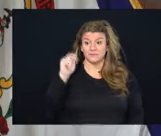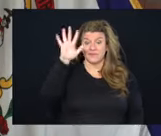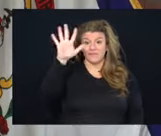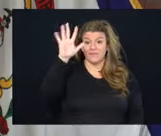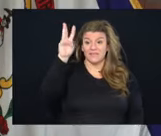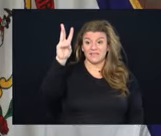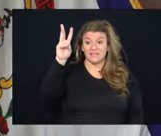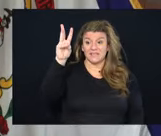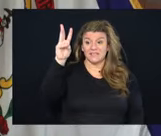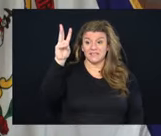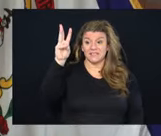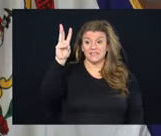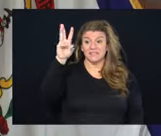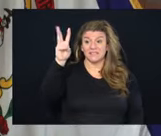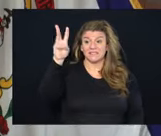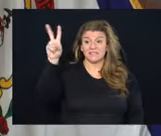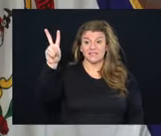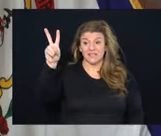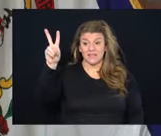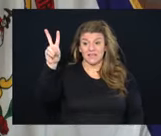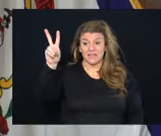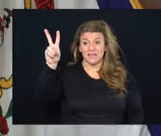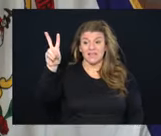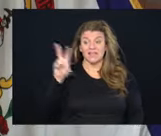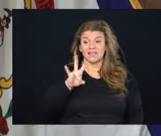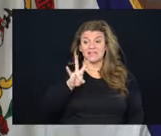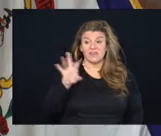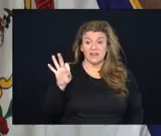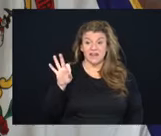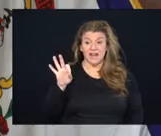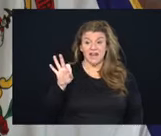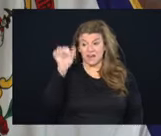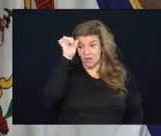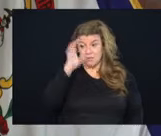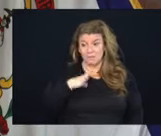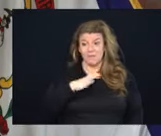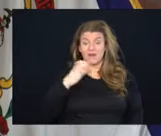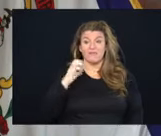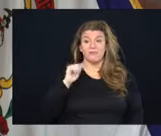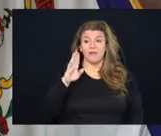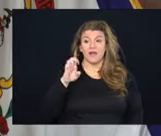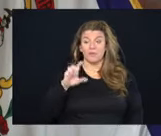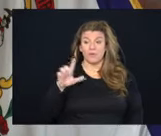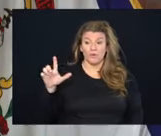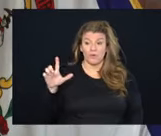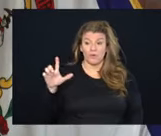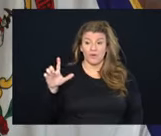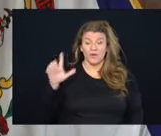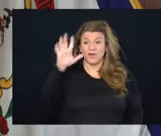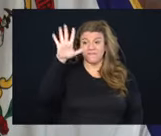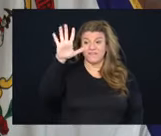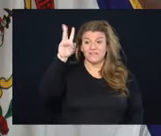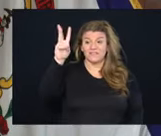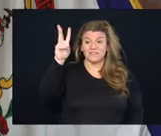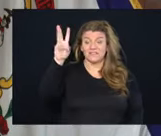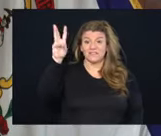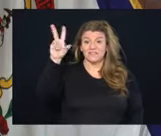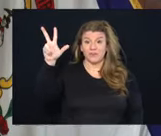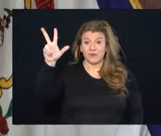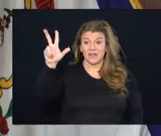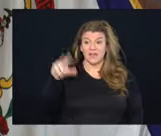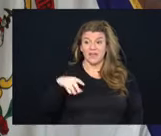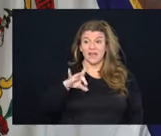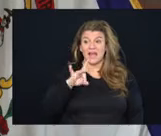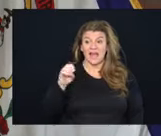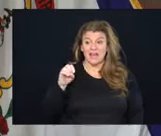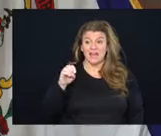,662nd death a 79 year old male from Cabell County. The 5,663rd death